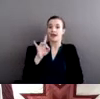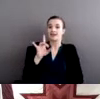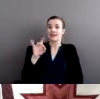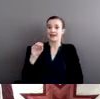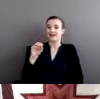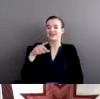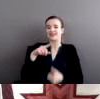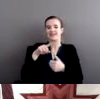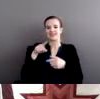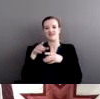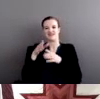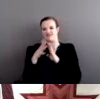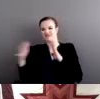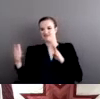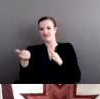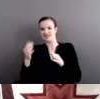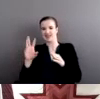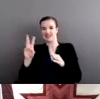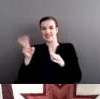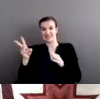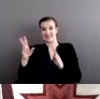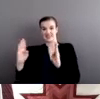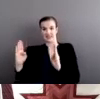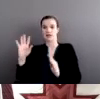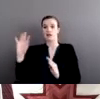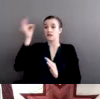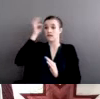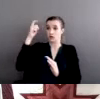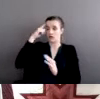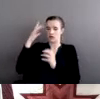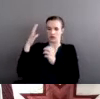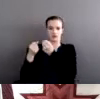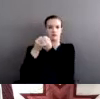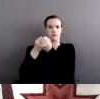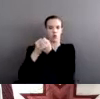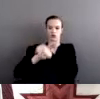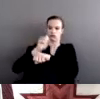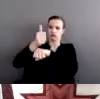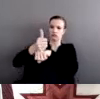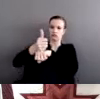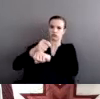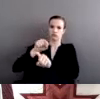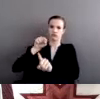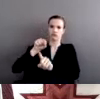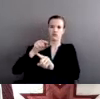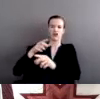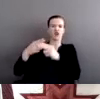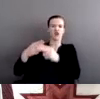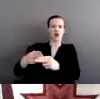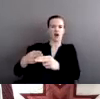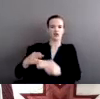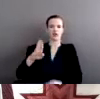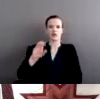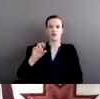1960s. The federal government supported an era which we now known at now know as the boarding